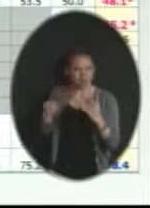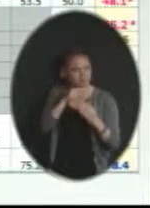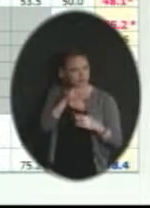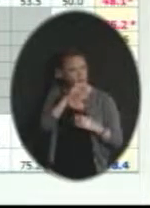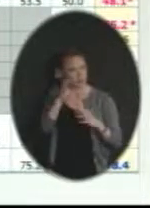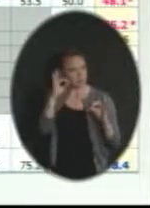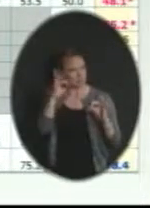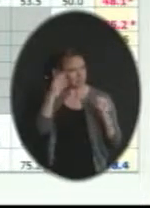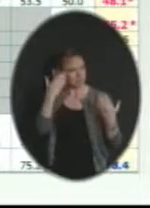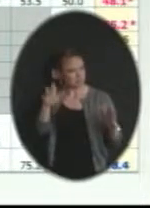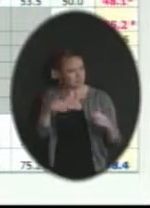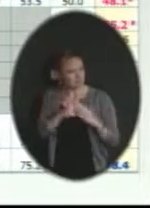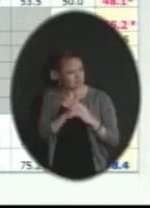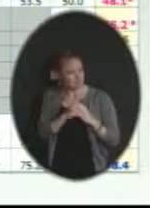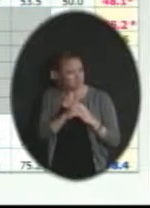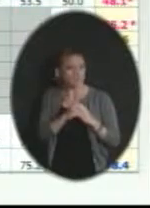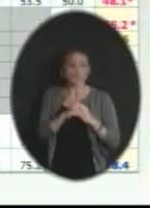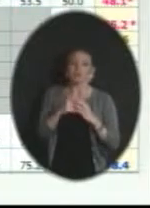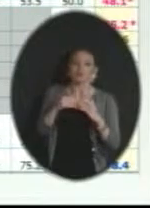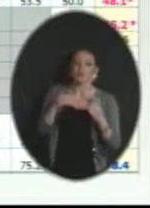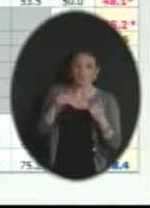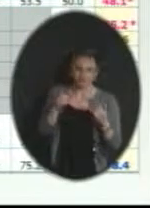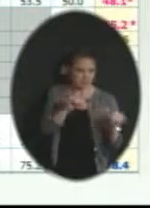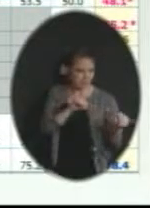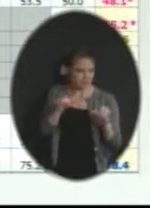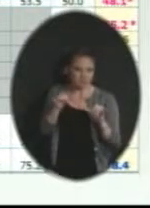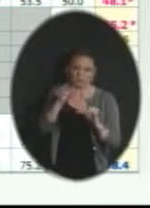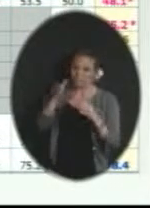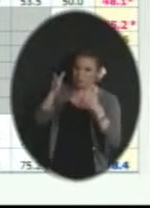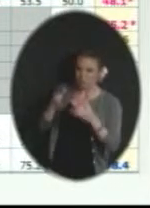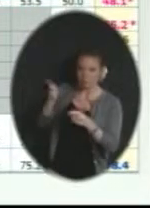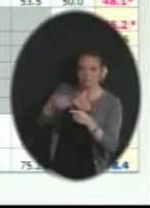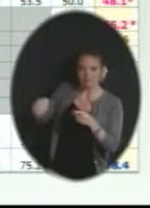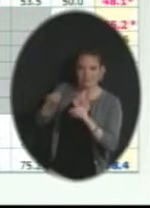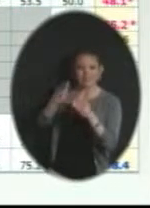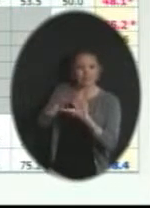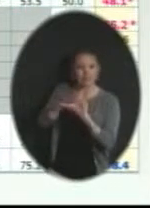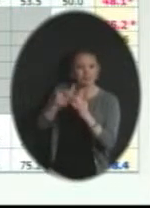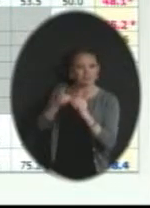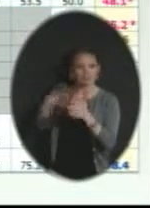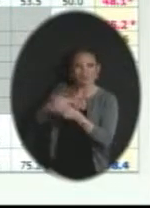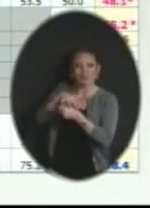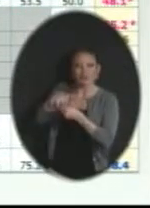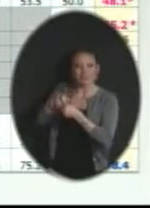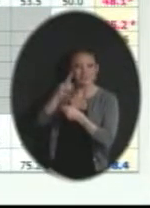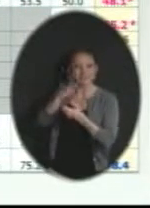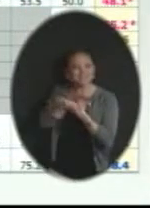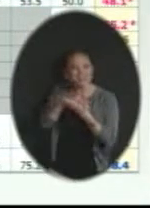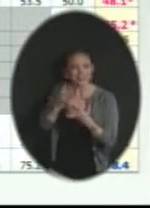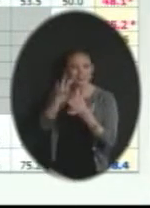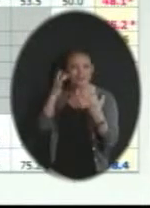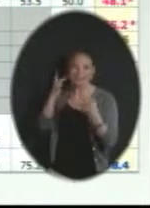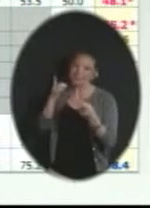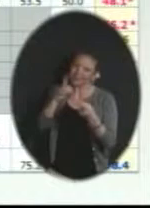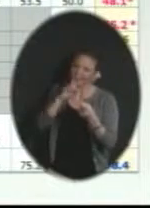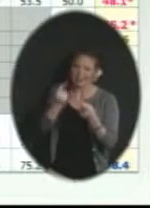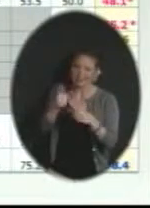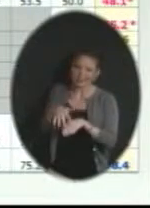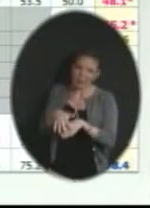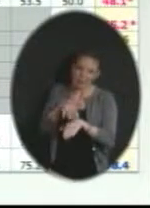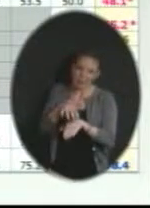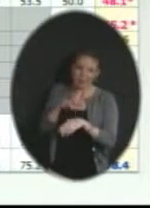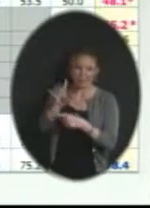Again, the same thing with a personnel at the district level, responsive and courteous. That's lower than we'd like it to be, even though it's about 80%.